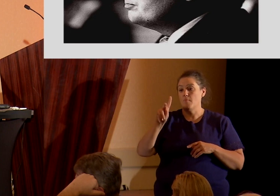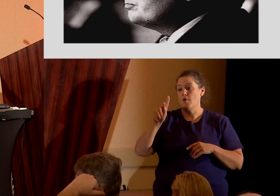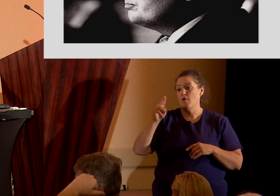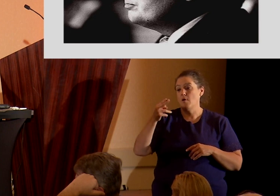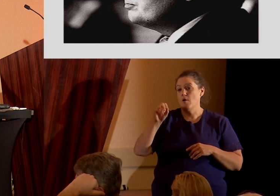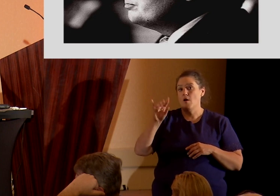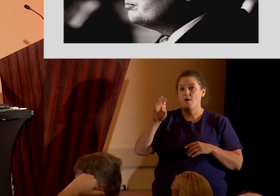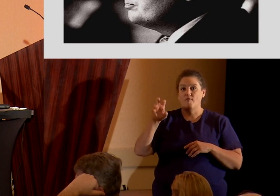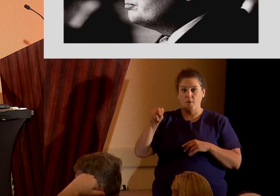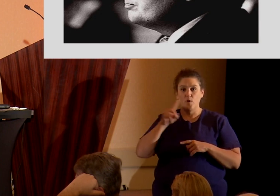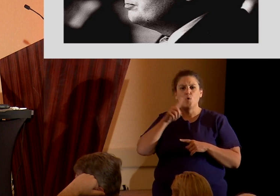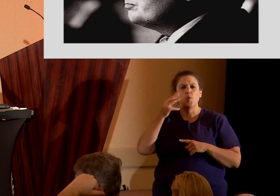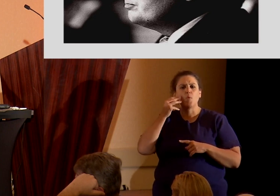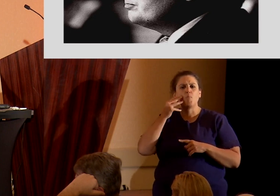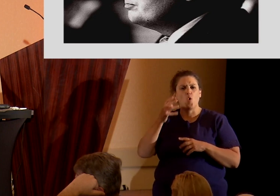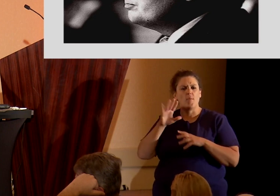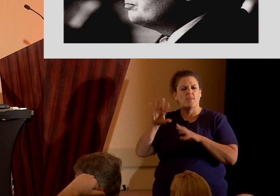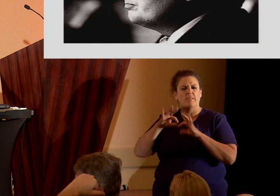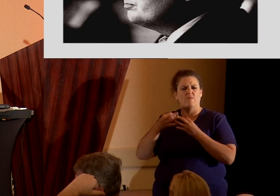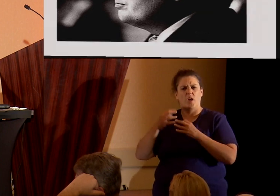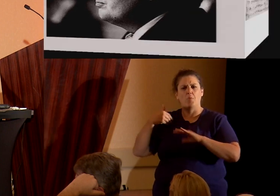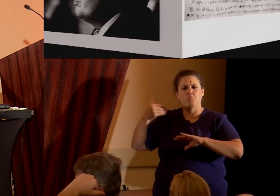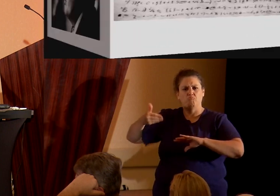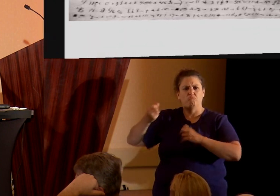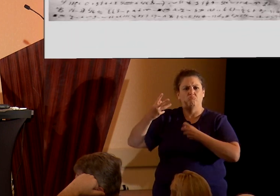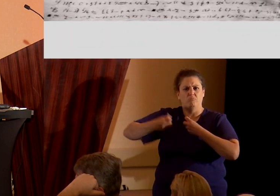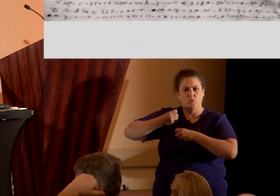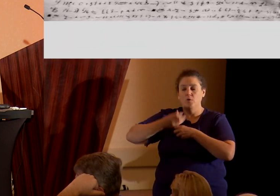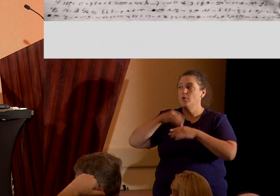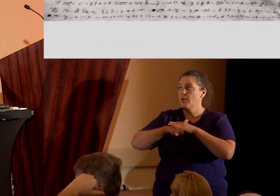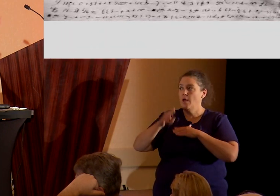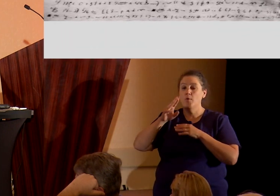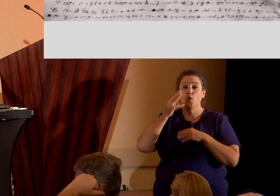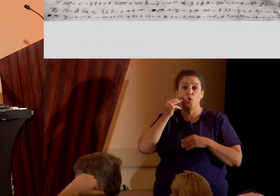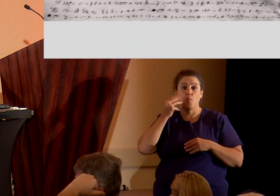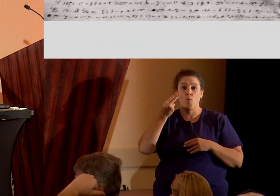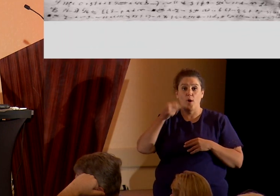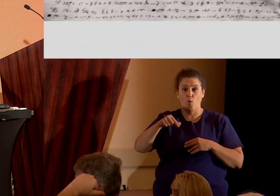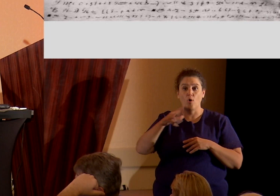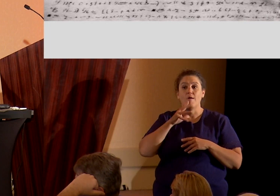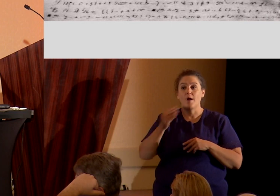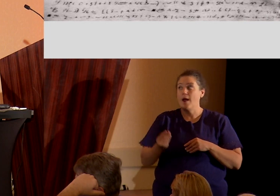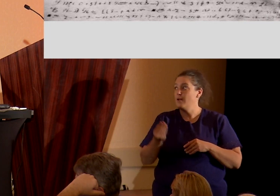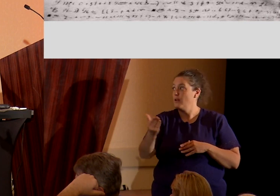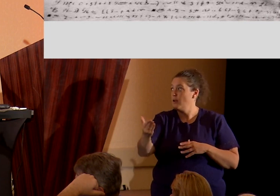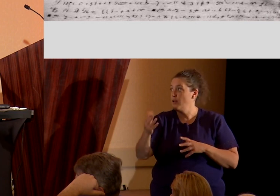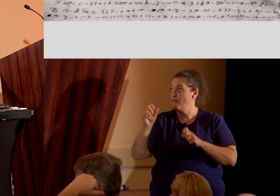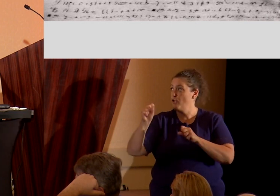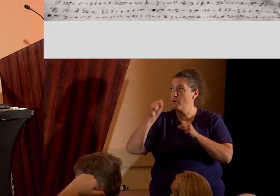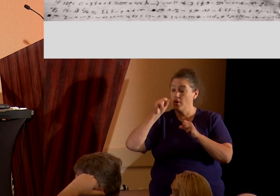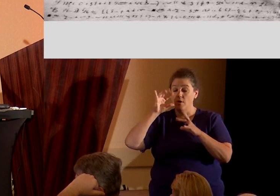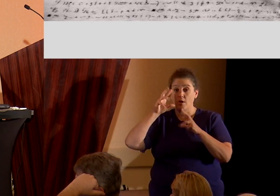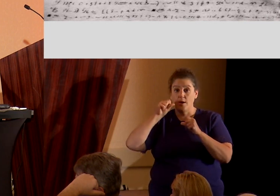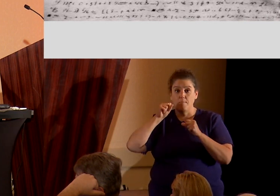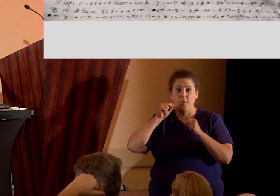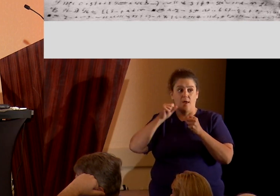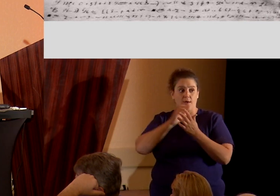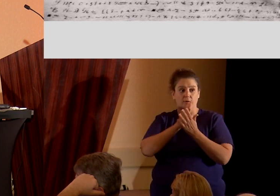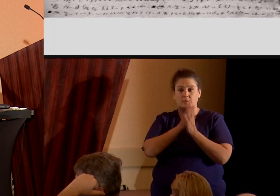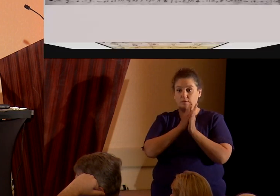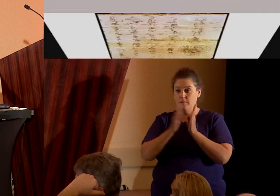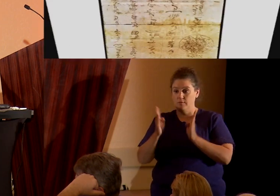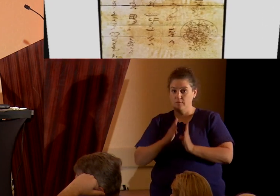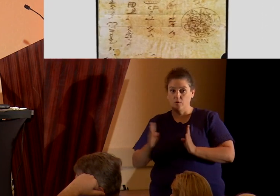-generation Mormon, came into, uh, Mormon headquarters and delivered, uh, an amazing, uh, series of,